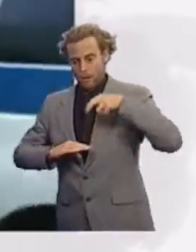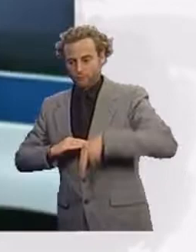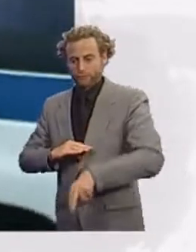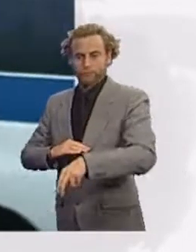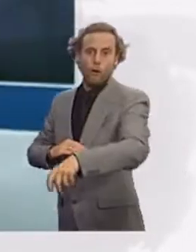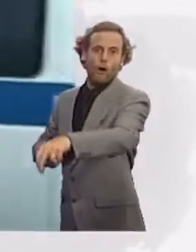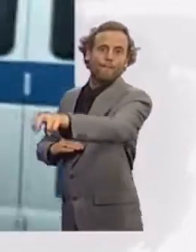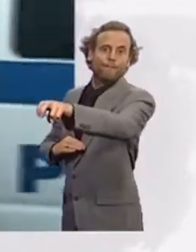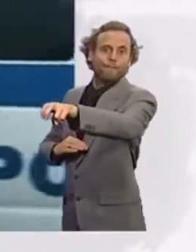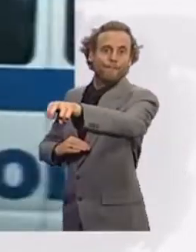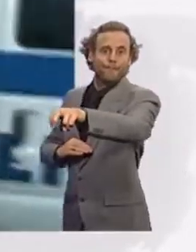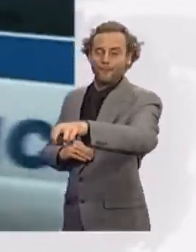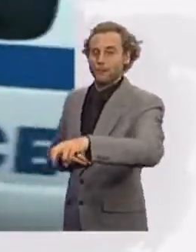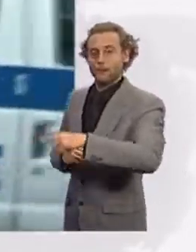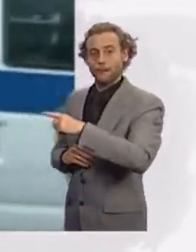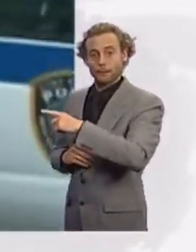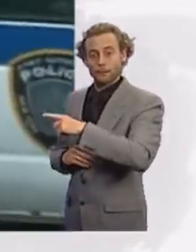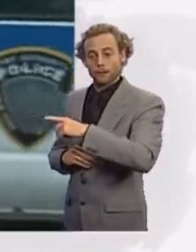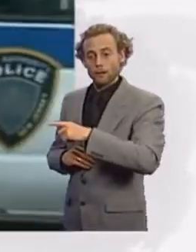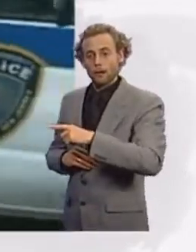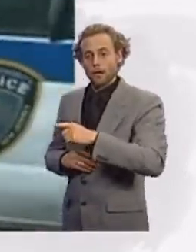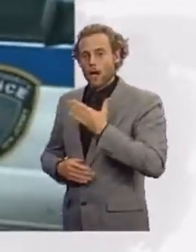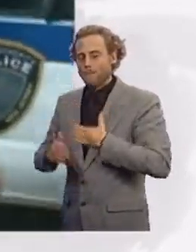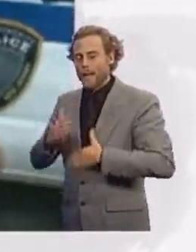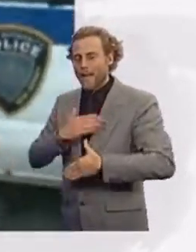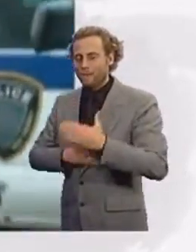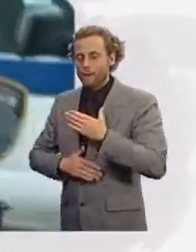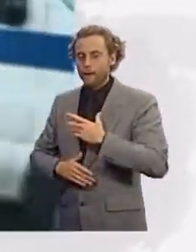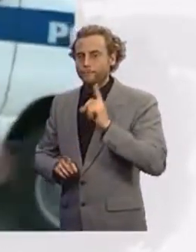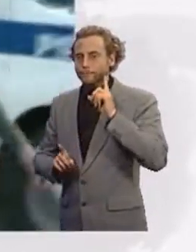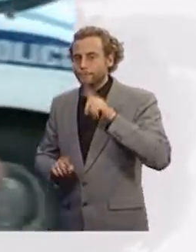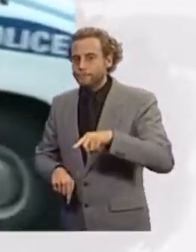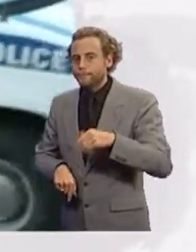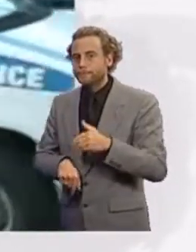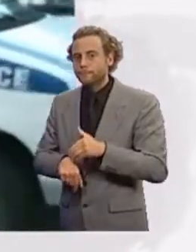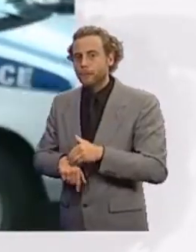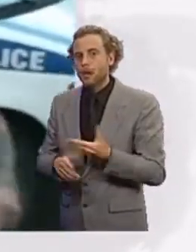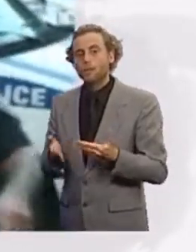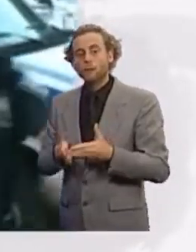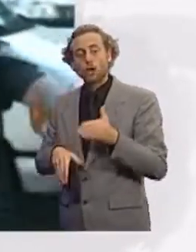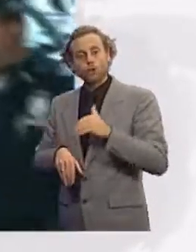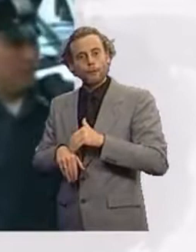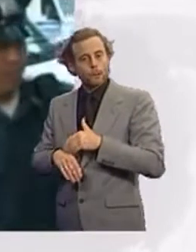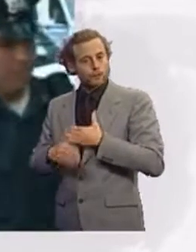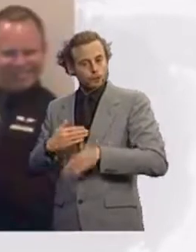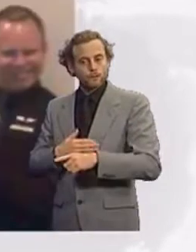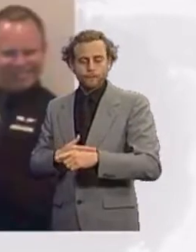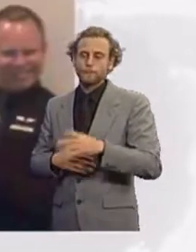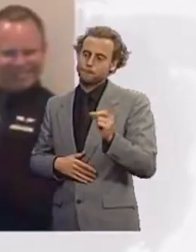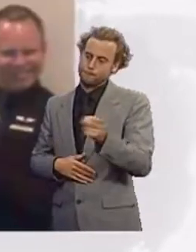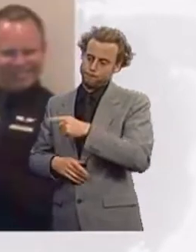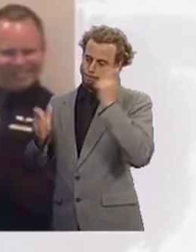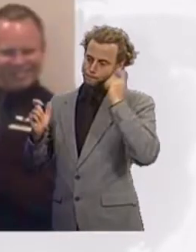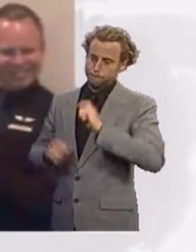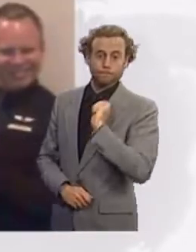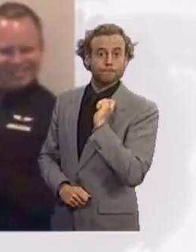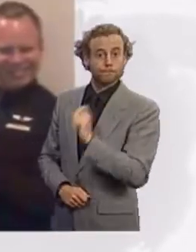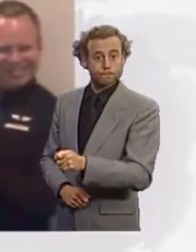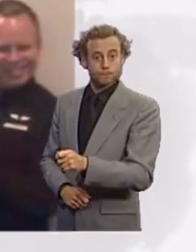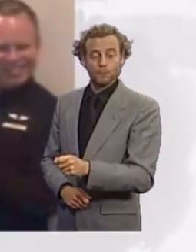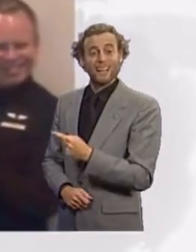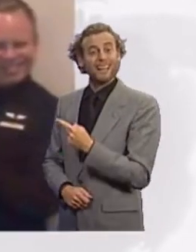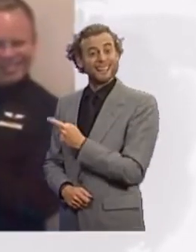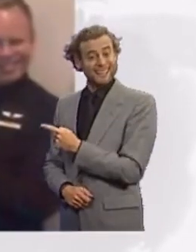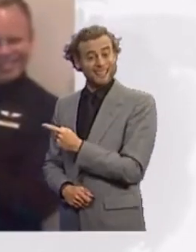The outburst led to charges of reckless endangerment and criminal mischief. But on the Internet, the renegade steward has